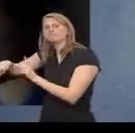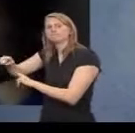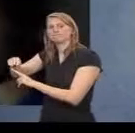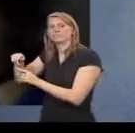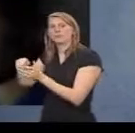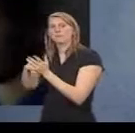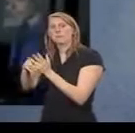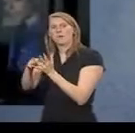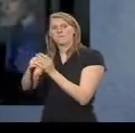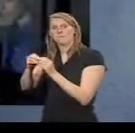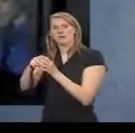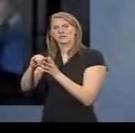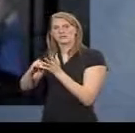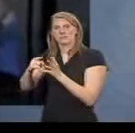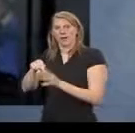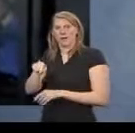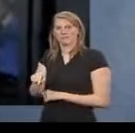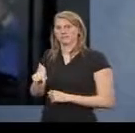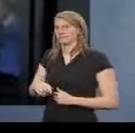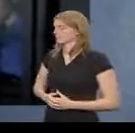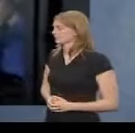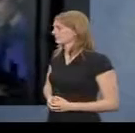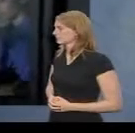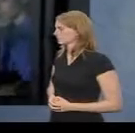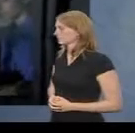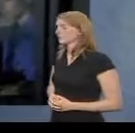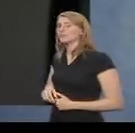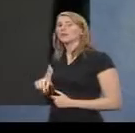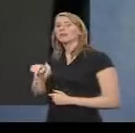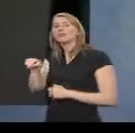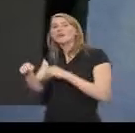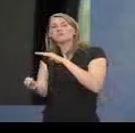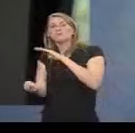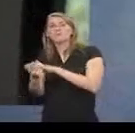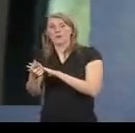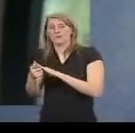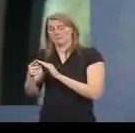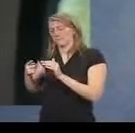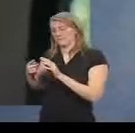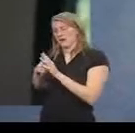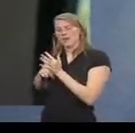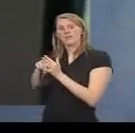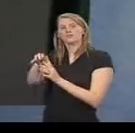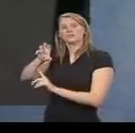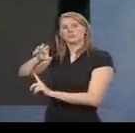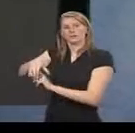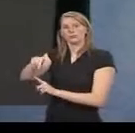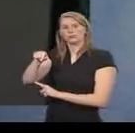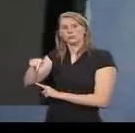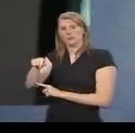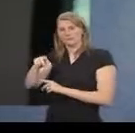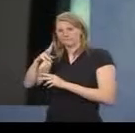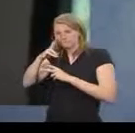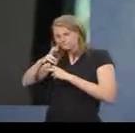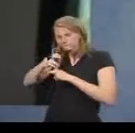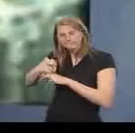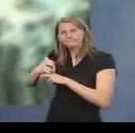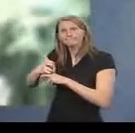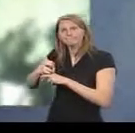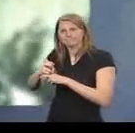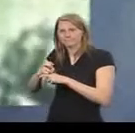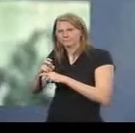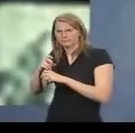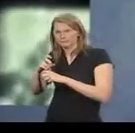By this time, Alec Station was working on an audacious scheme to strike at the heart of al-Qaeda. They were planning to